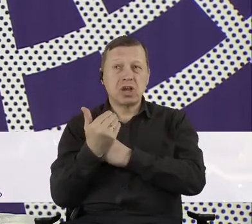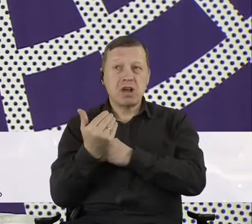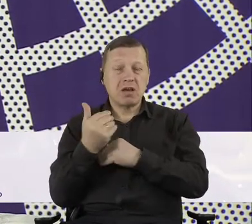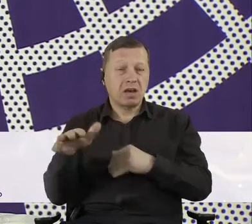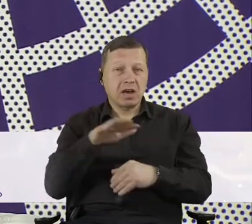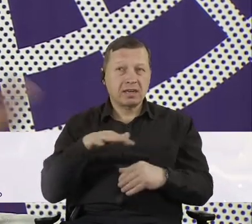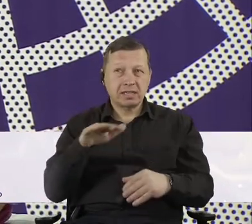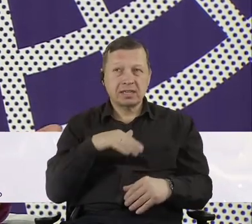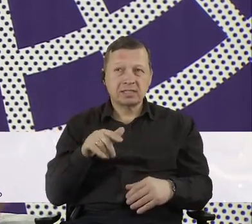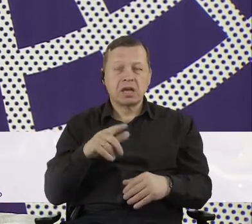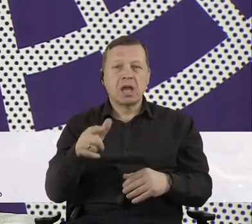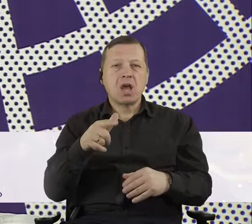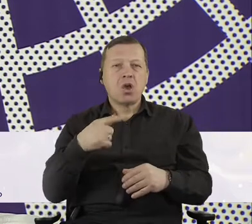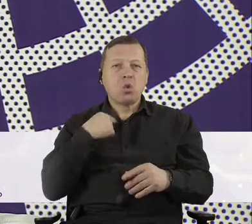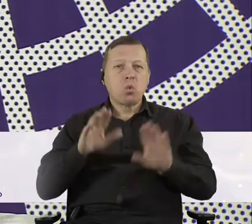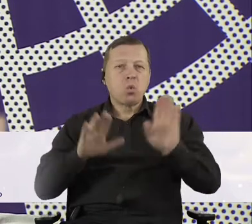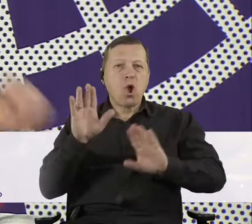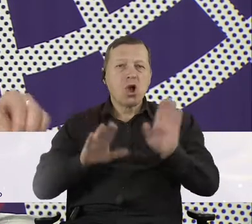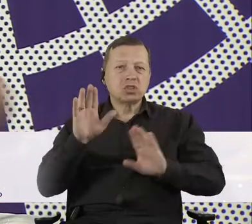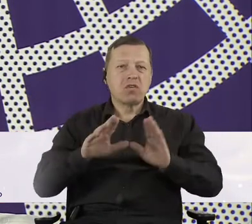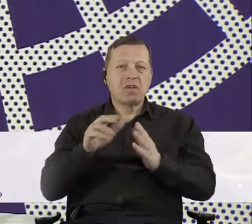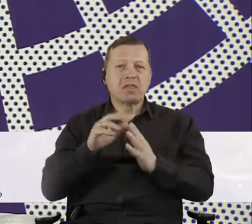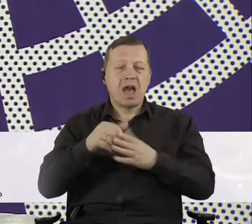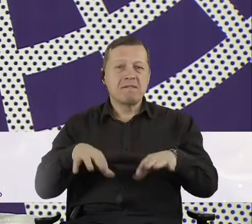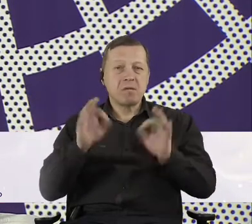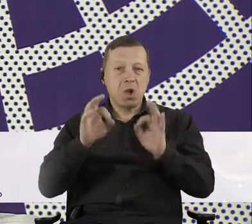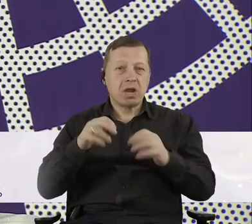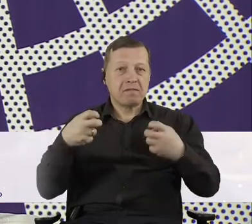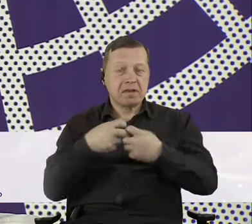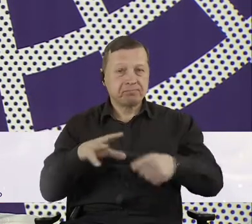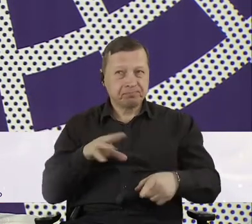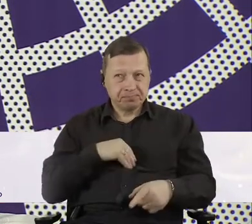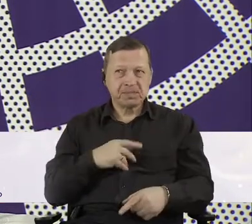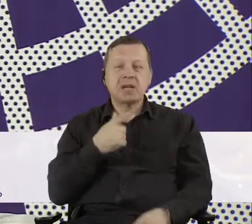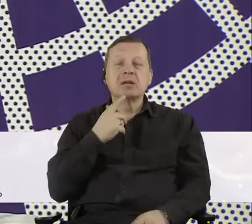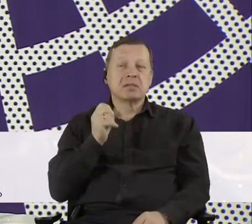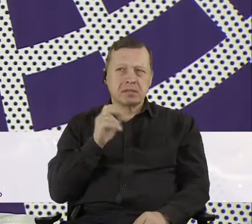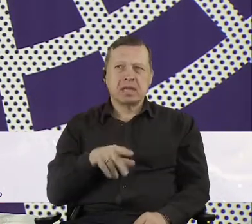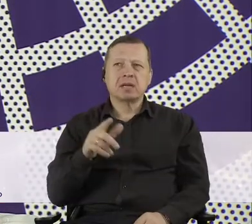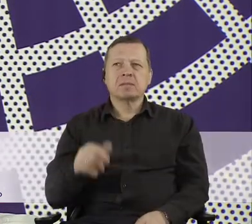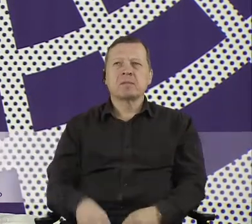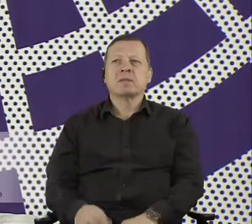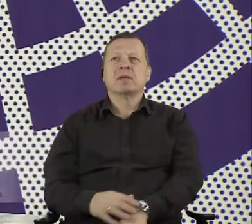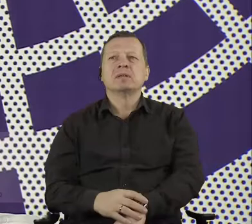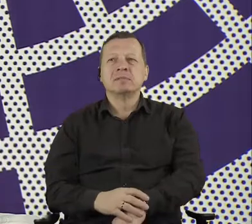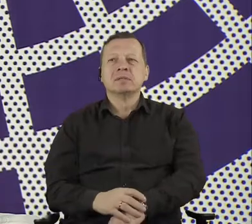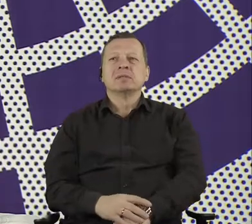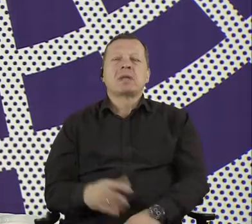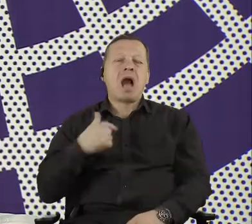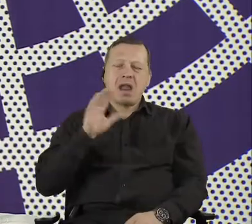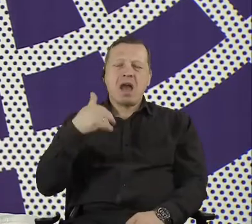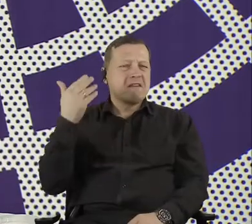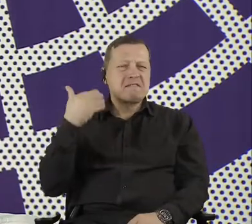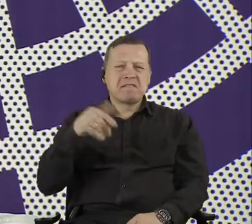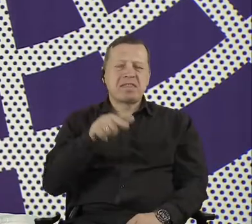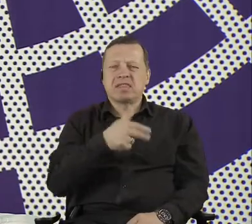talk about that because you've heard that. And I don't have that tape with me, you know, but I'm going to talk maybe a bit about the